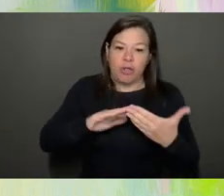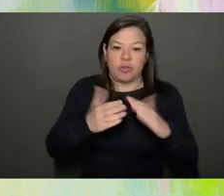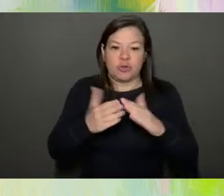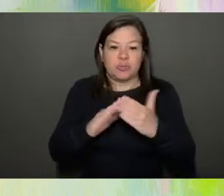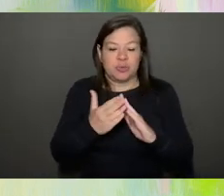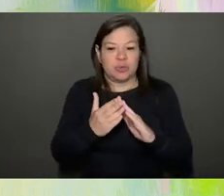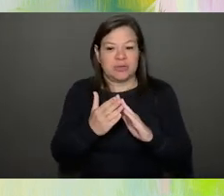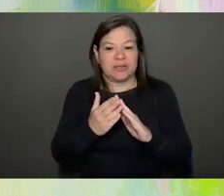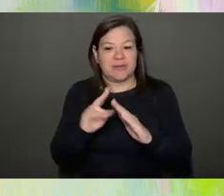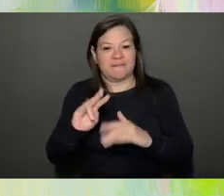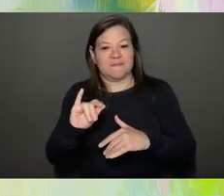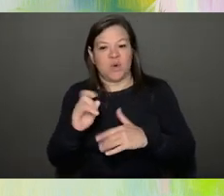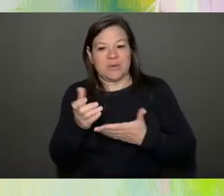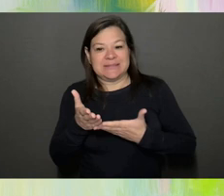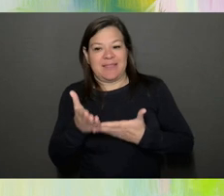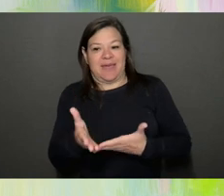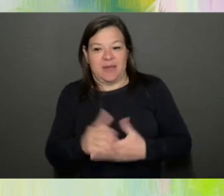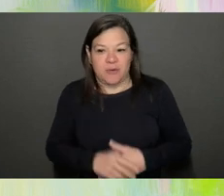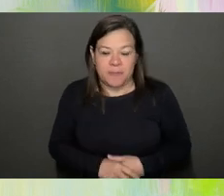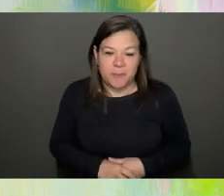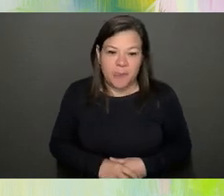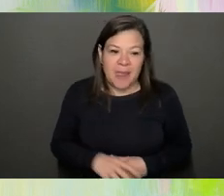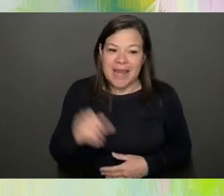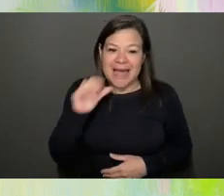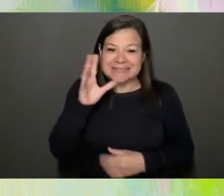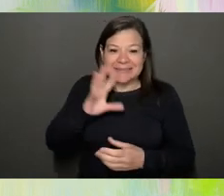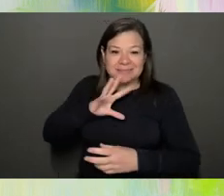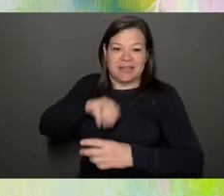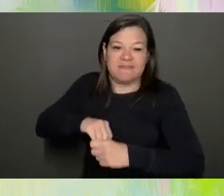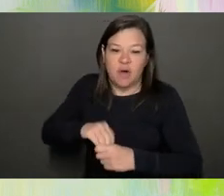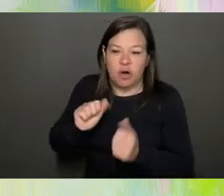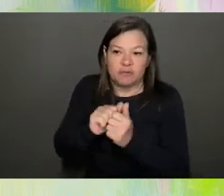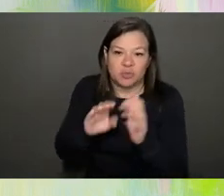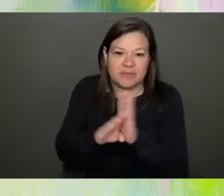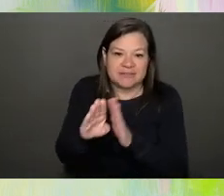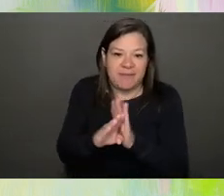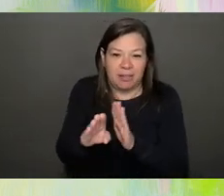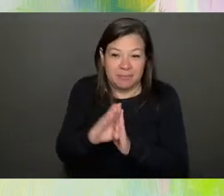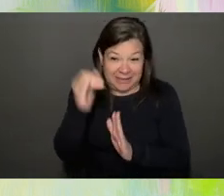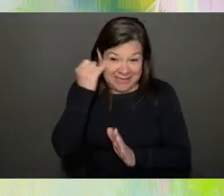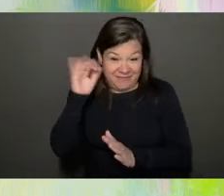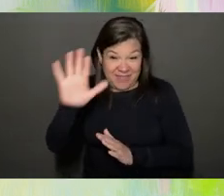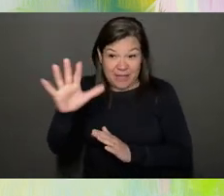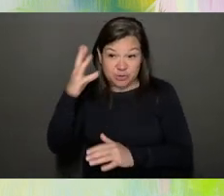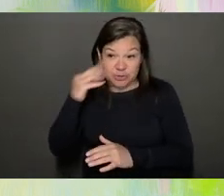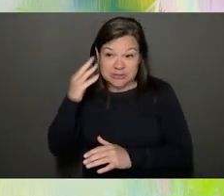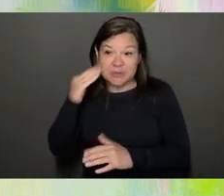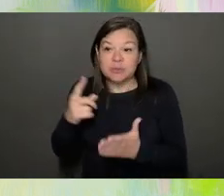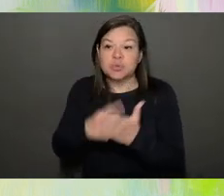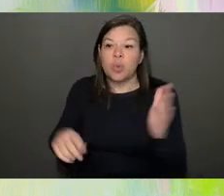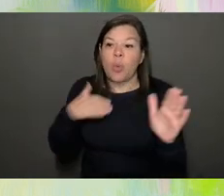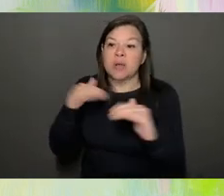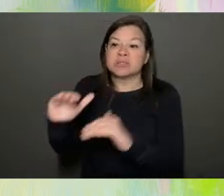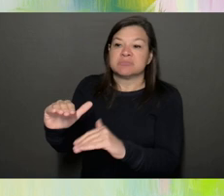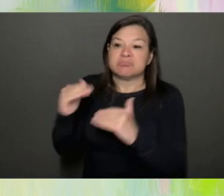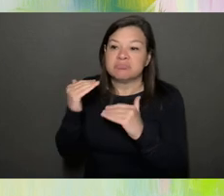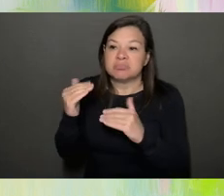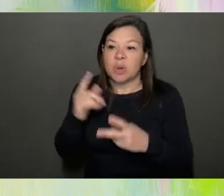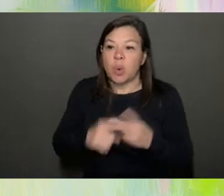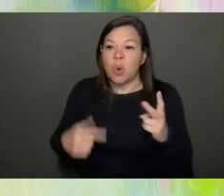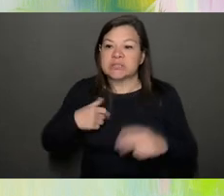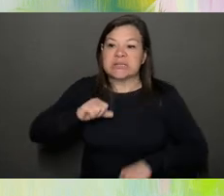or given them a seat at the table of development. What is holding you back? What is making you hesitate